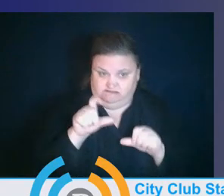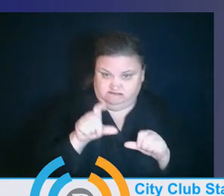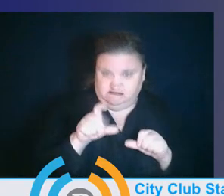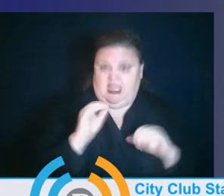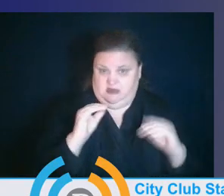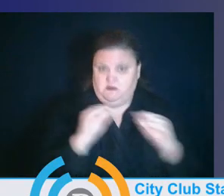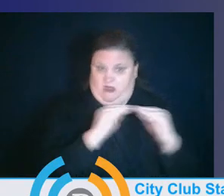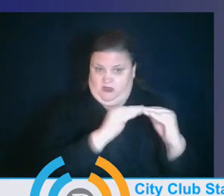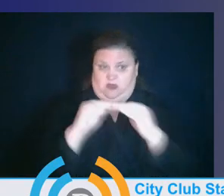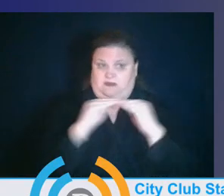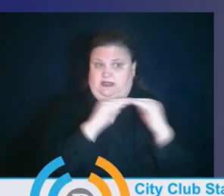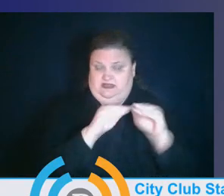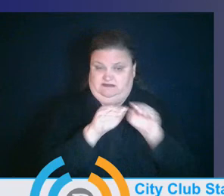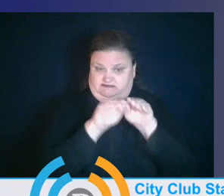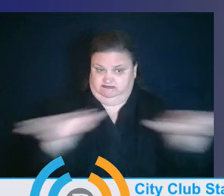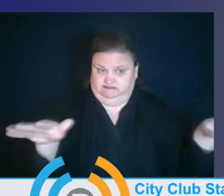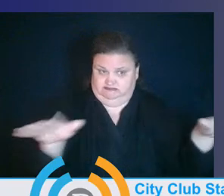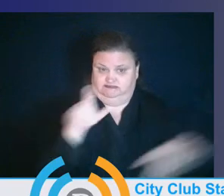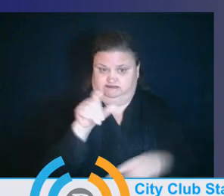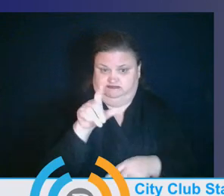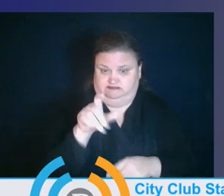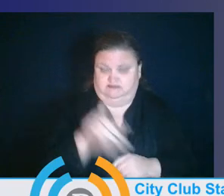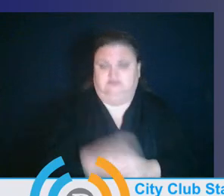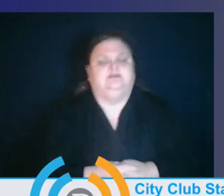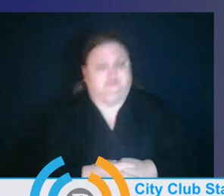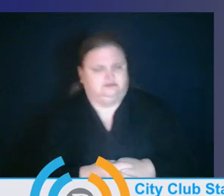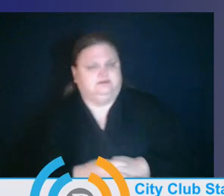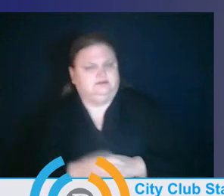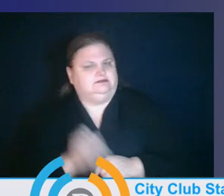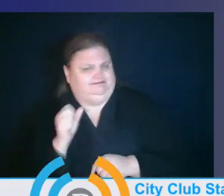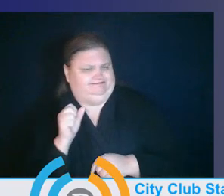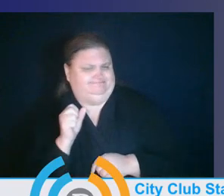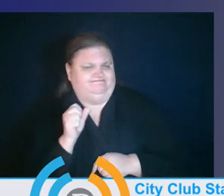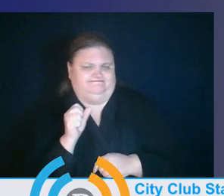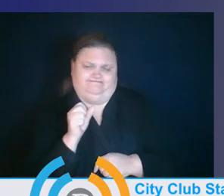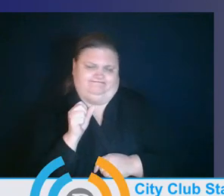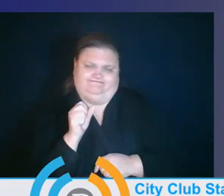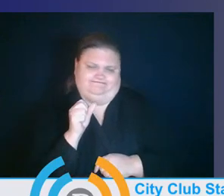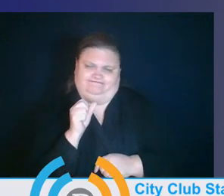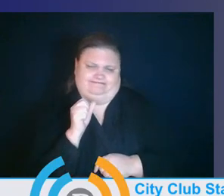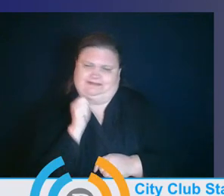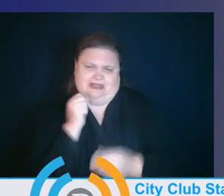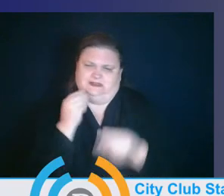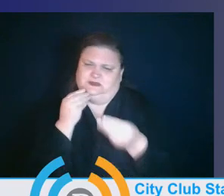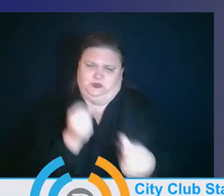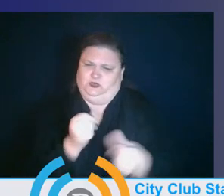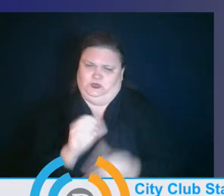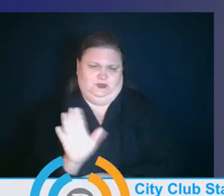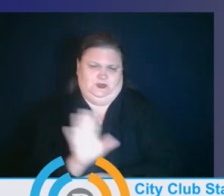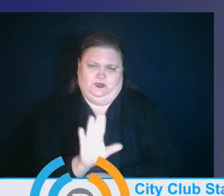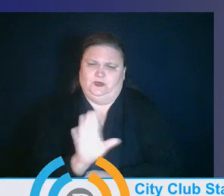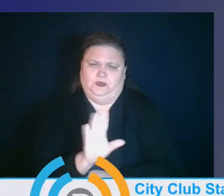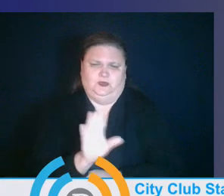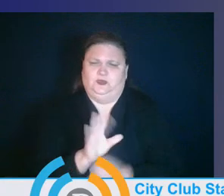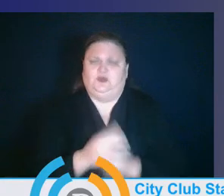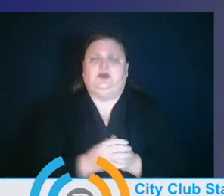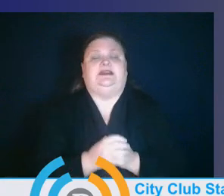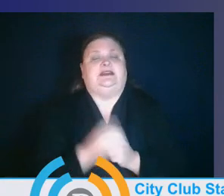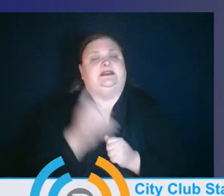Sure. Thanks for that question, Toya. It most certainly hasn't been smooth sailing. The governor